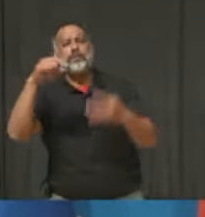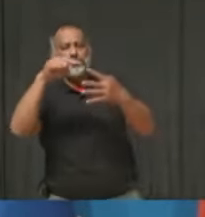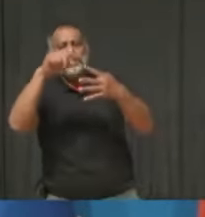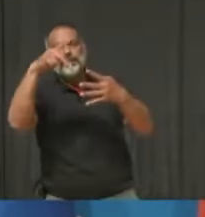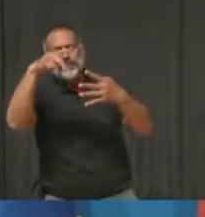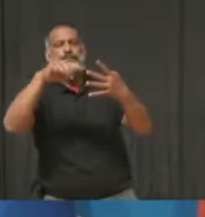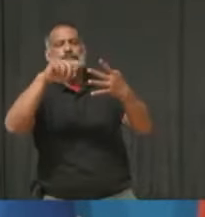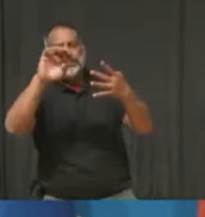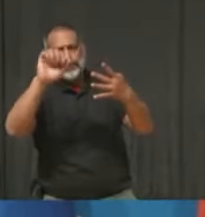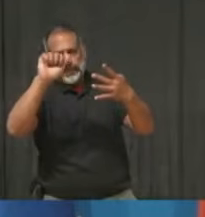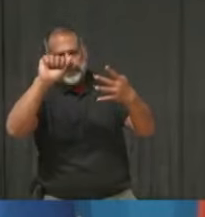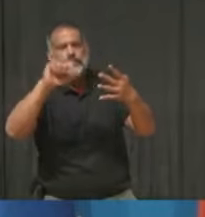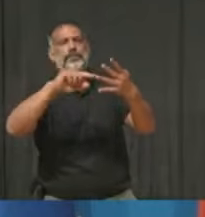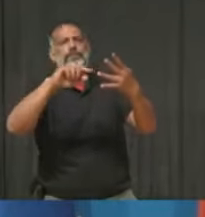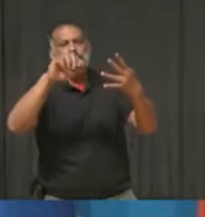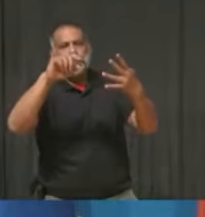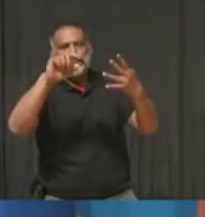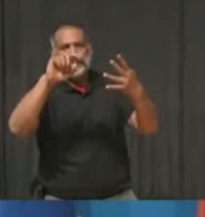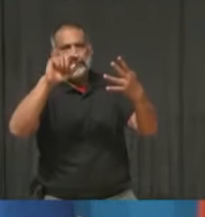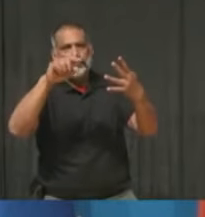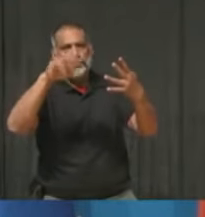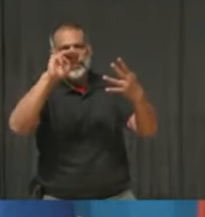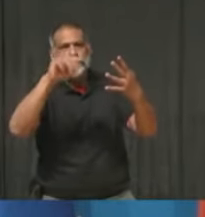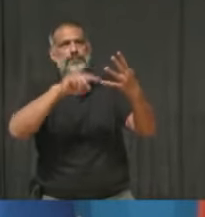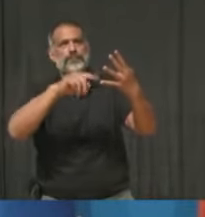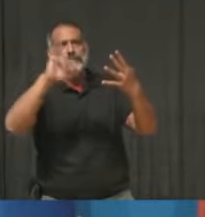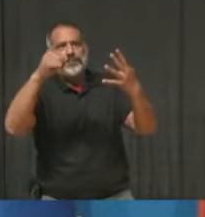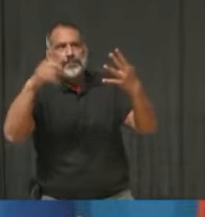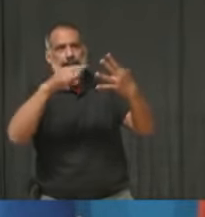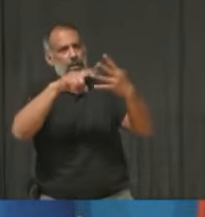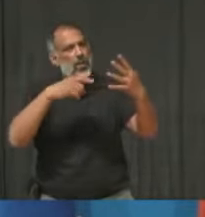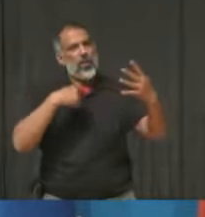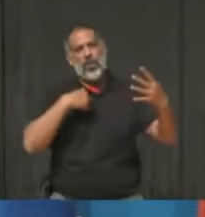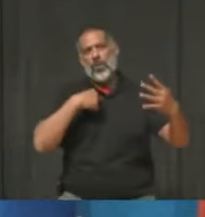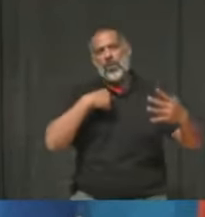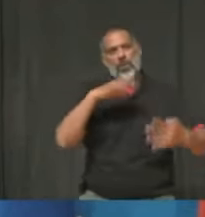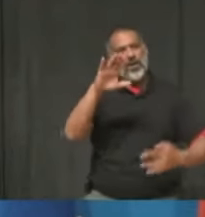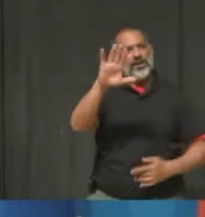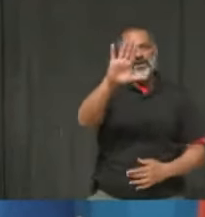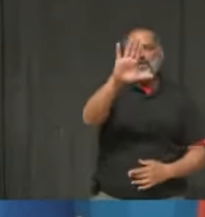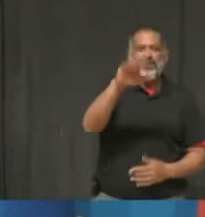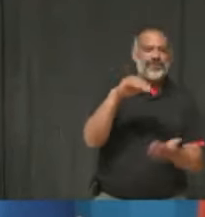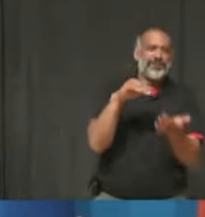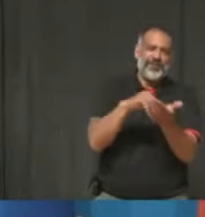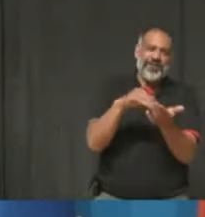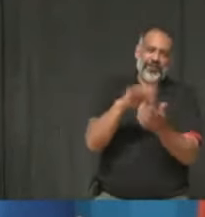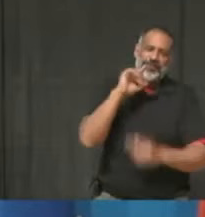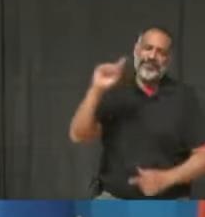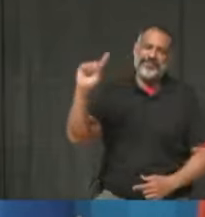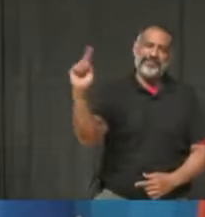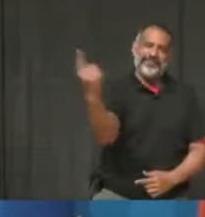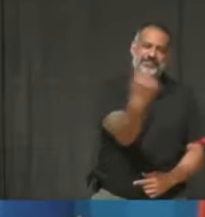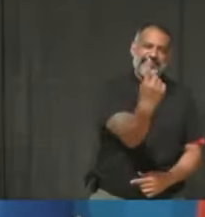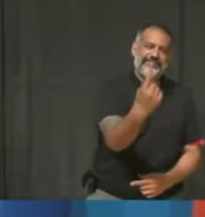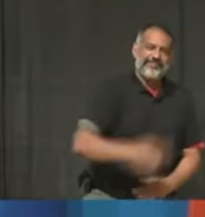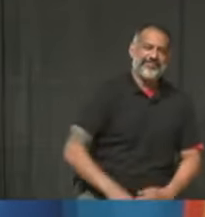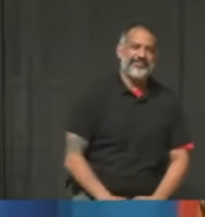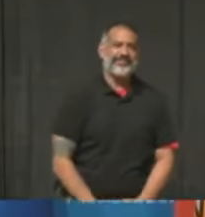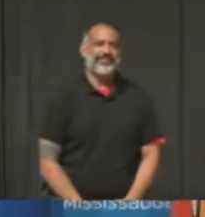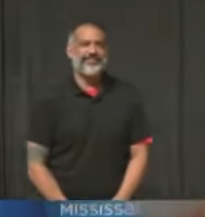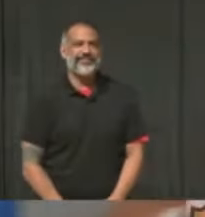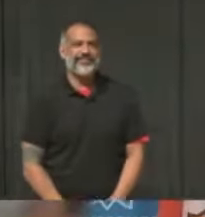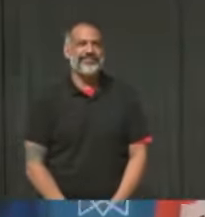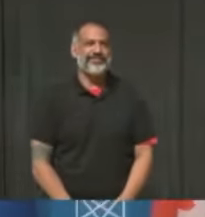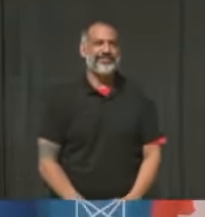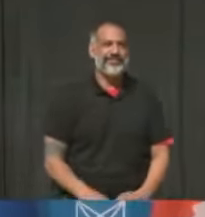know, that's a very good question, and I'm not going to answer any medical questions. I'm going to ask Dr. Lowe to come and address that. Thank you, Khaled. You are a doctor now.